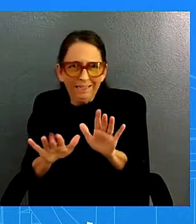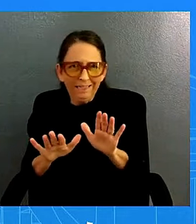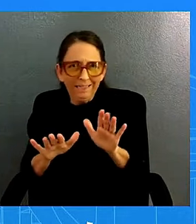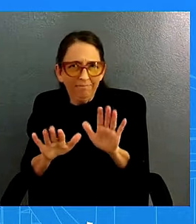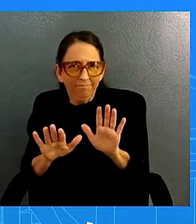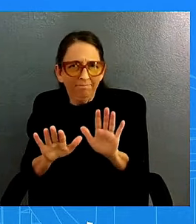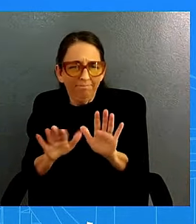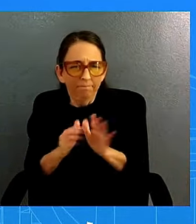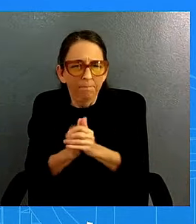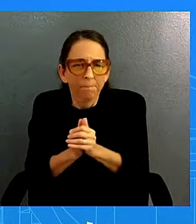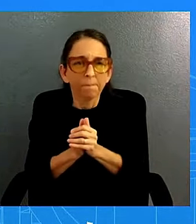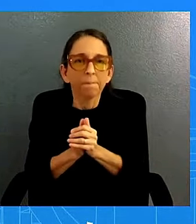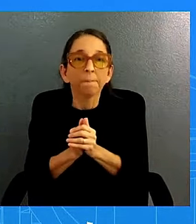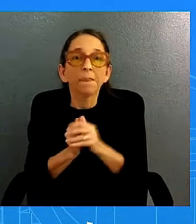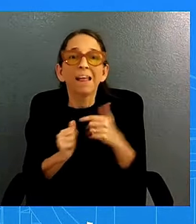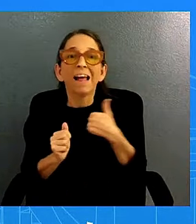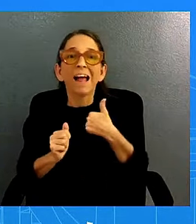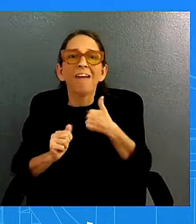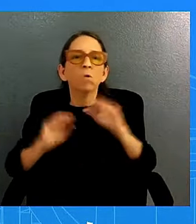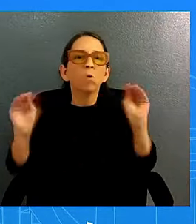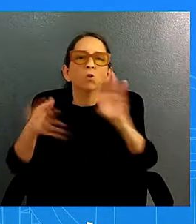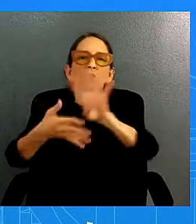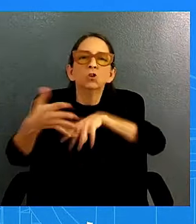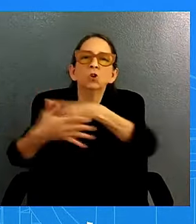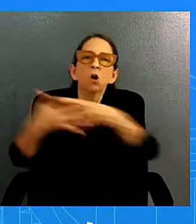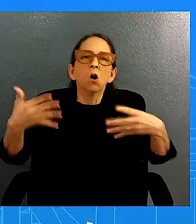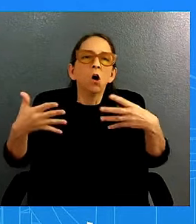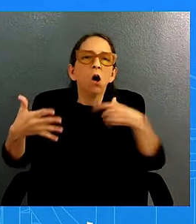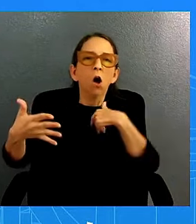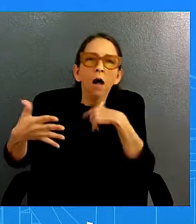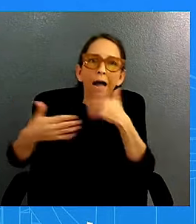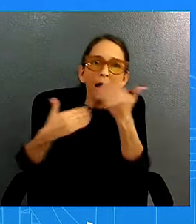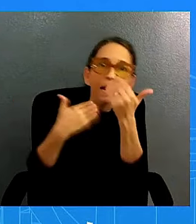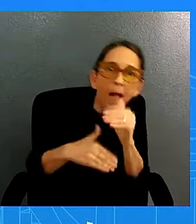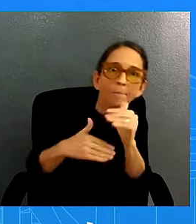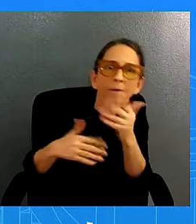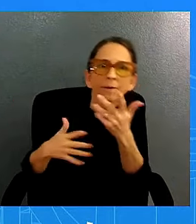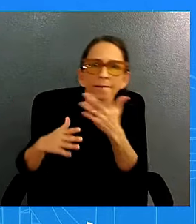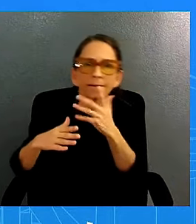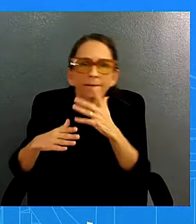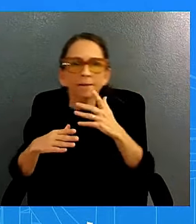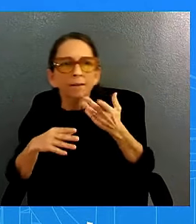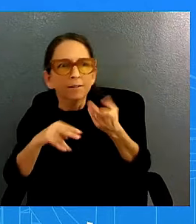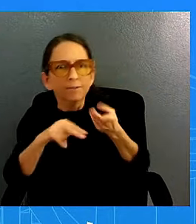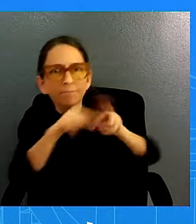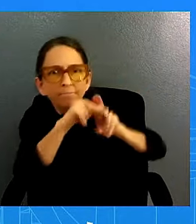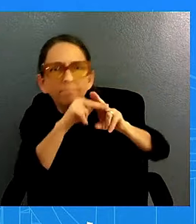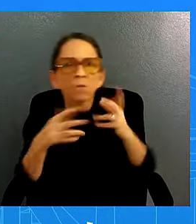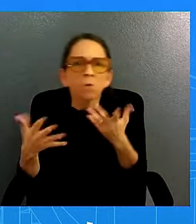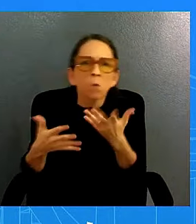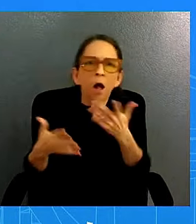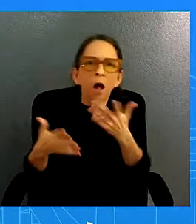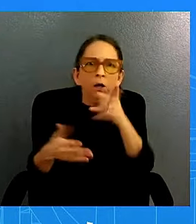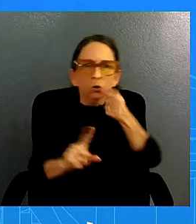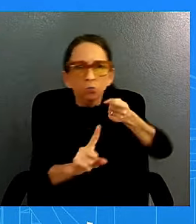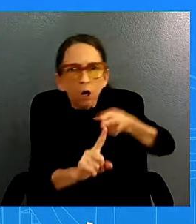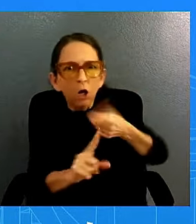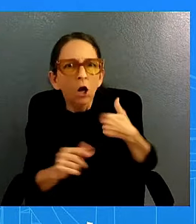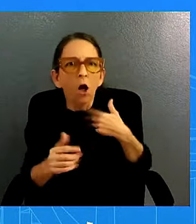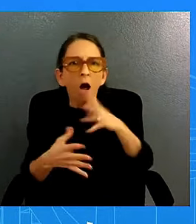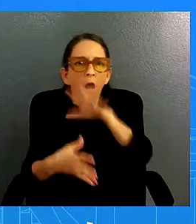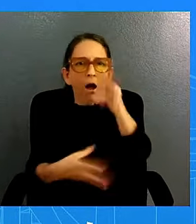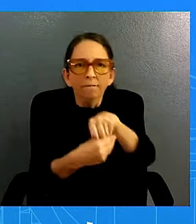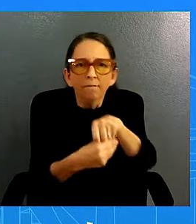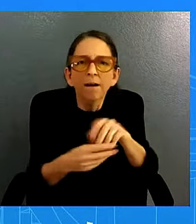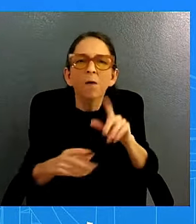escalation what does escalation look like and what's going to trigger and what we define an escalation but we know that the tensions exist